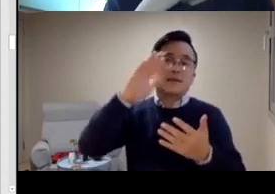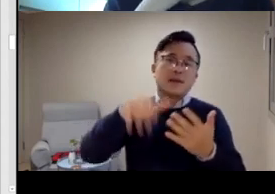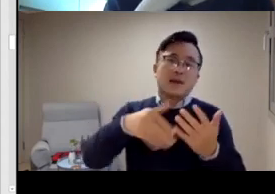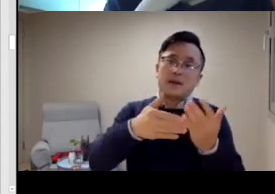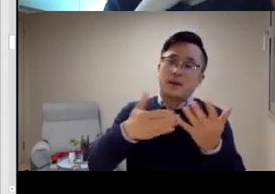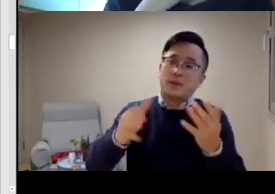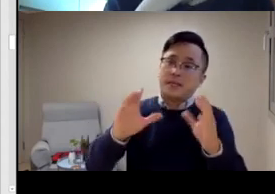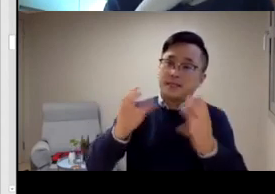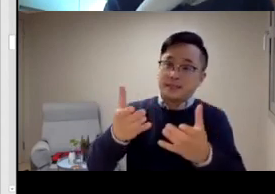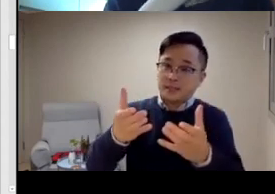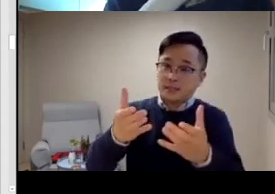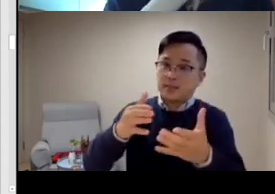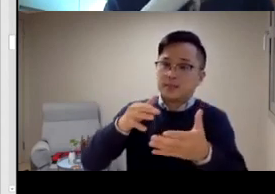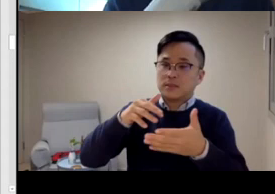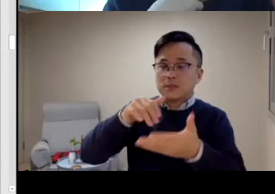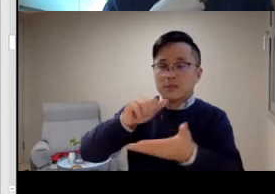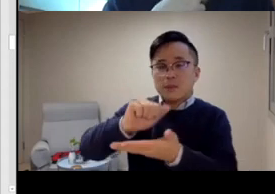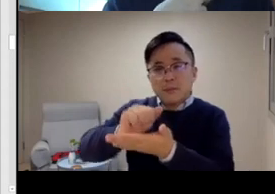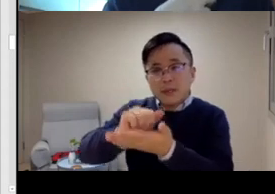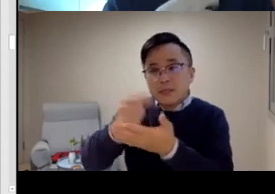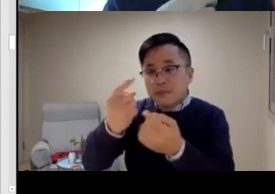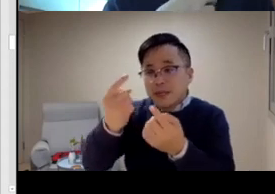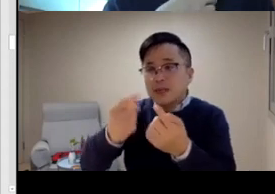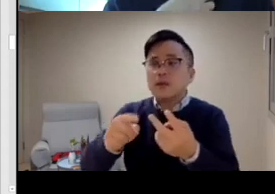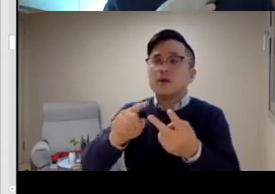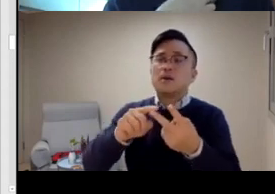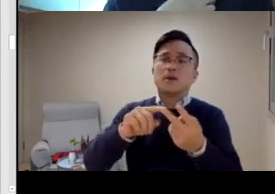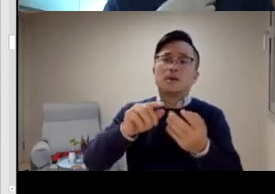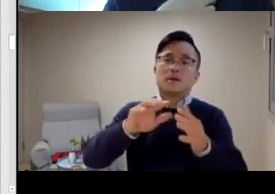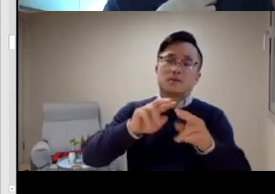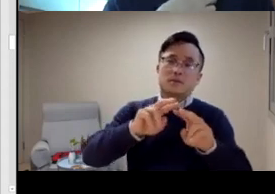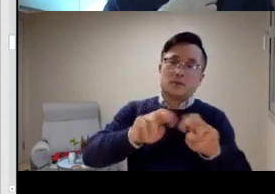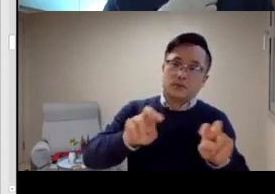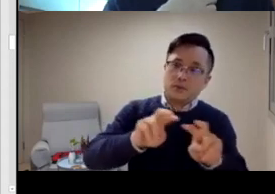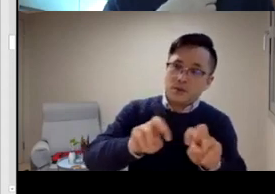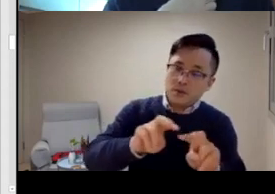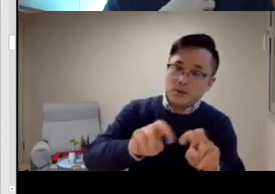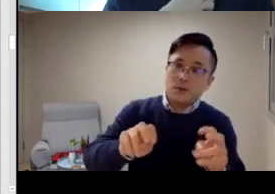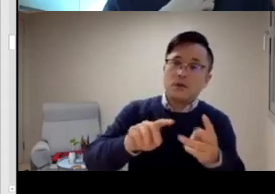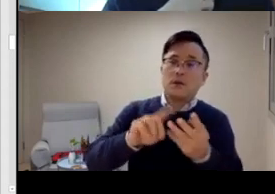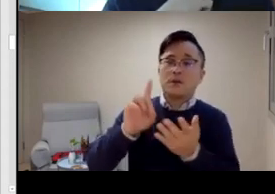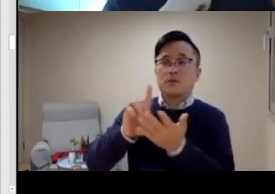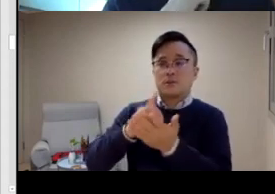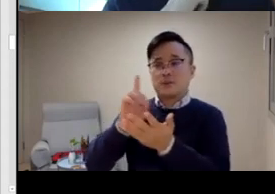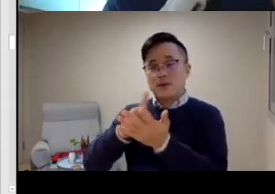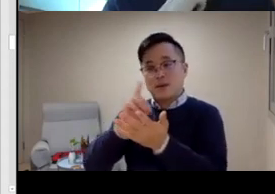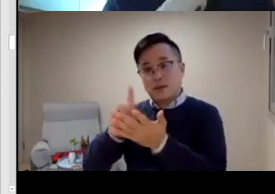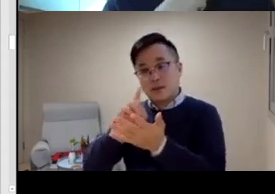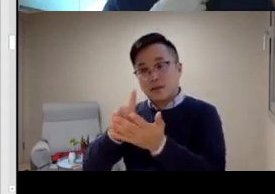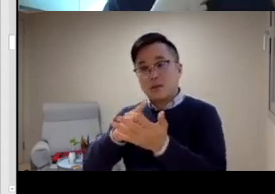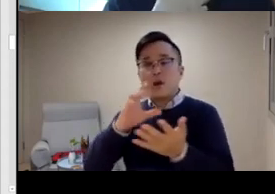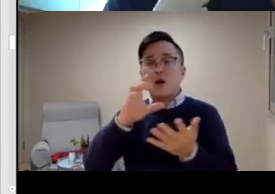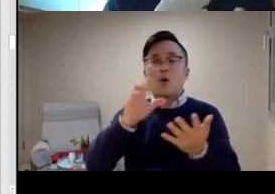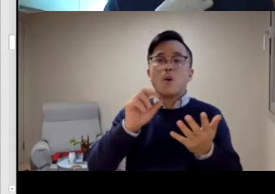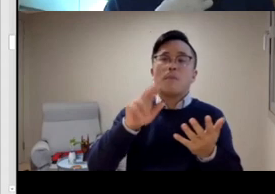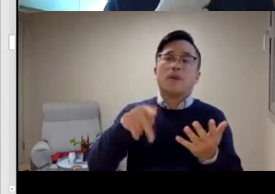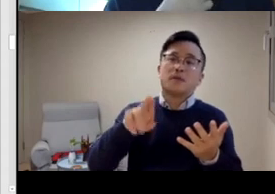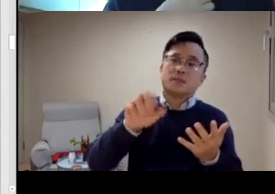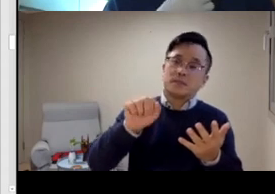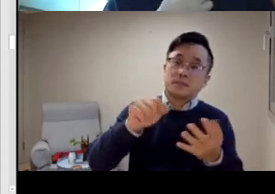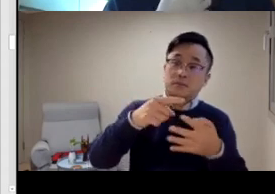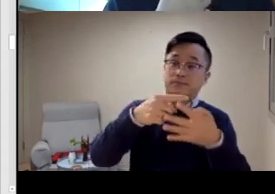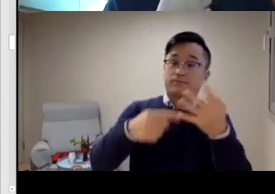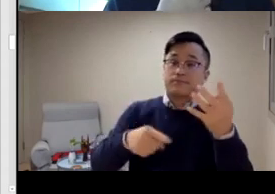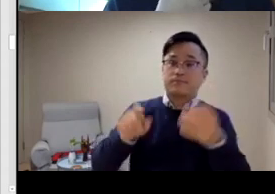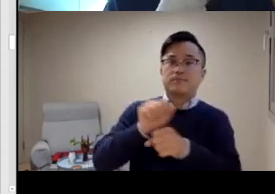And they, whenever there's a project, they have a designated director of the projects. And they do, they're supporting